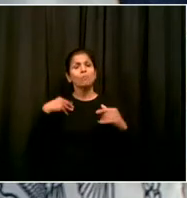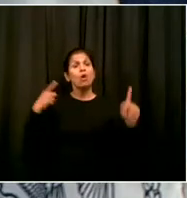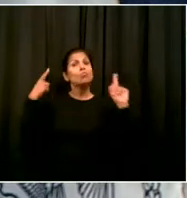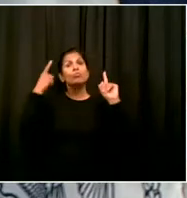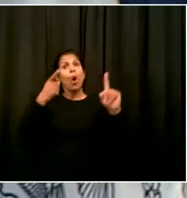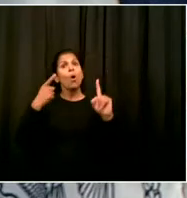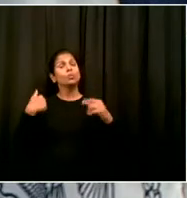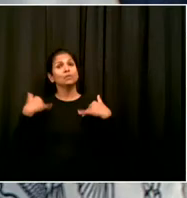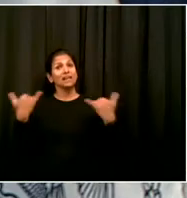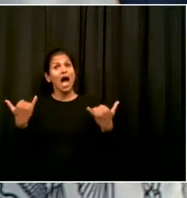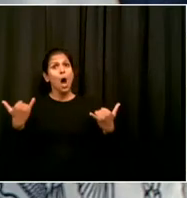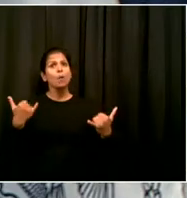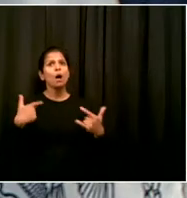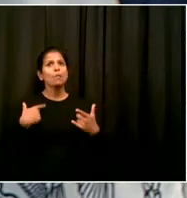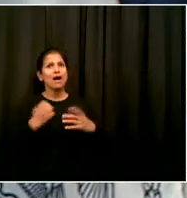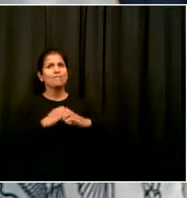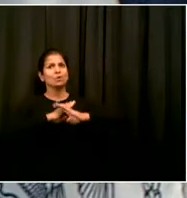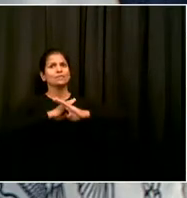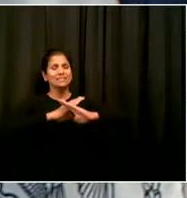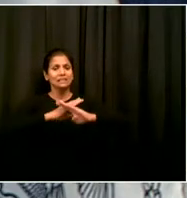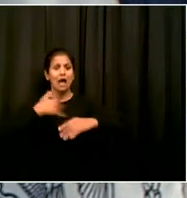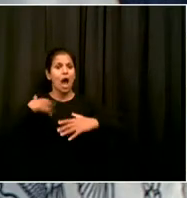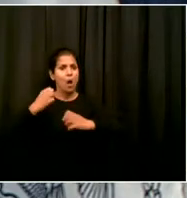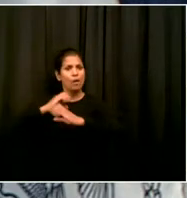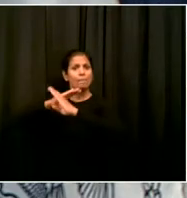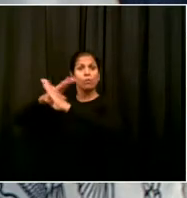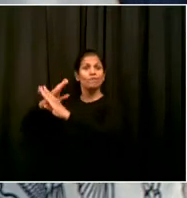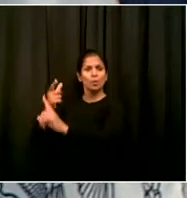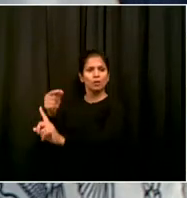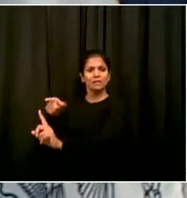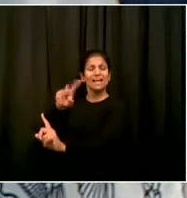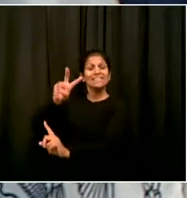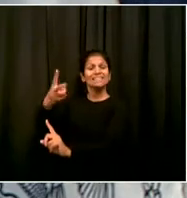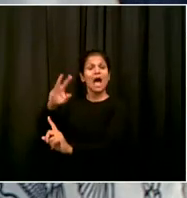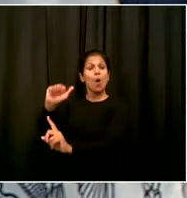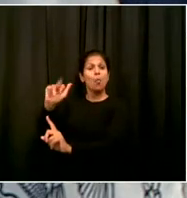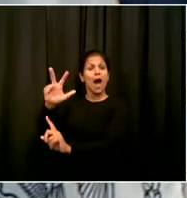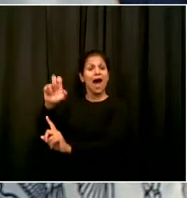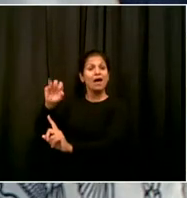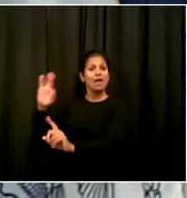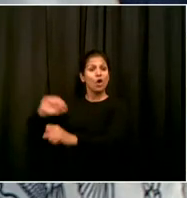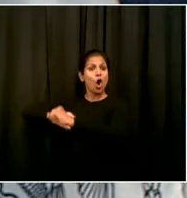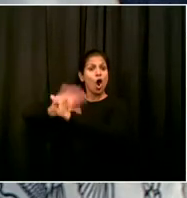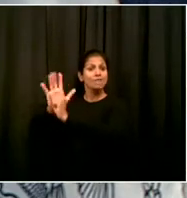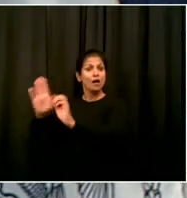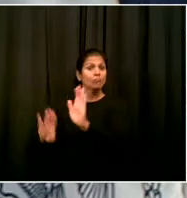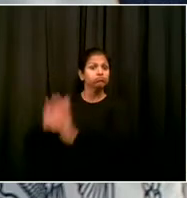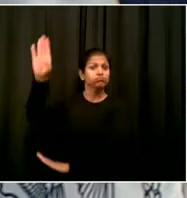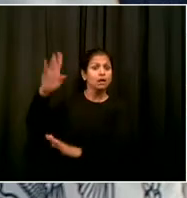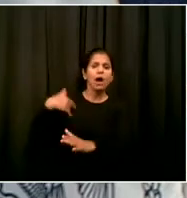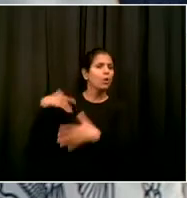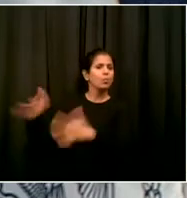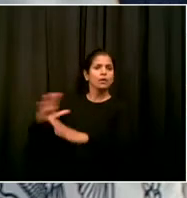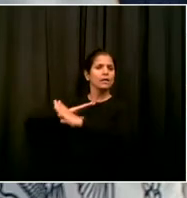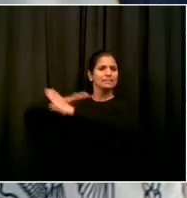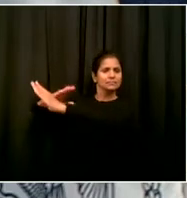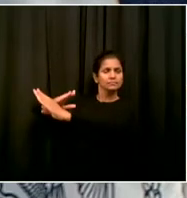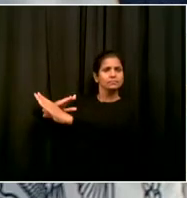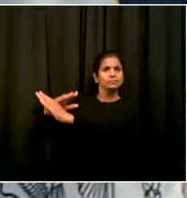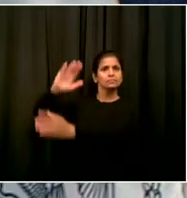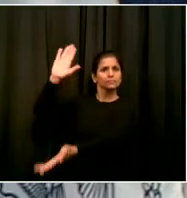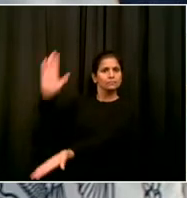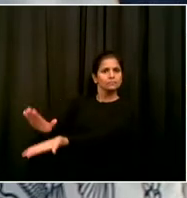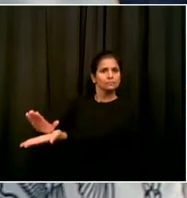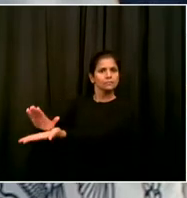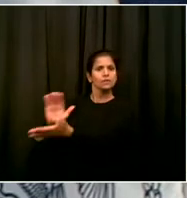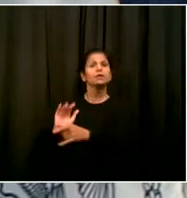safest places in the country, now threatened with a second wave that's, you know, fully affecting so much of the country. We